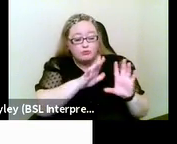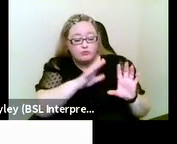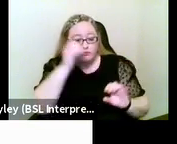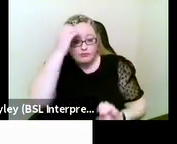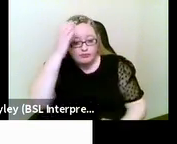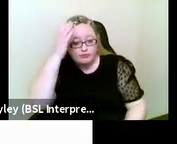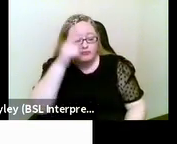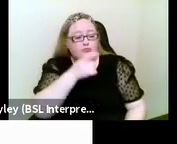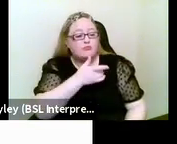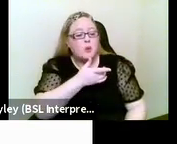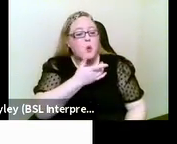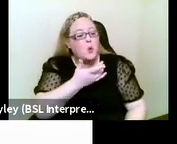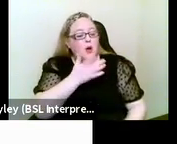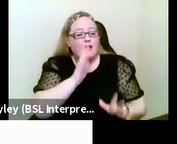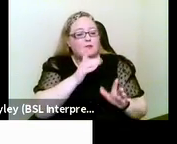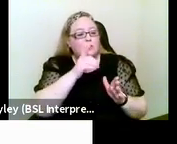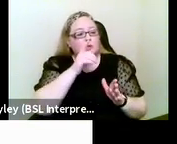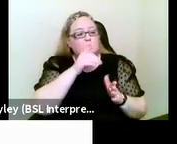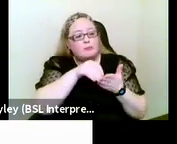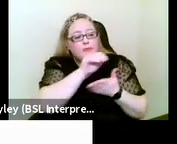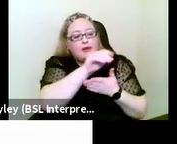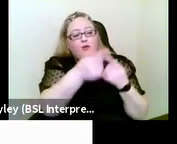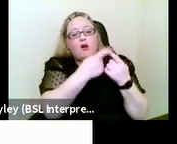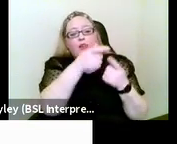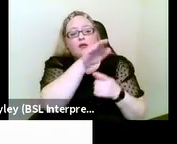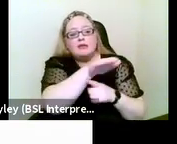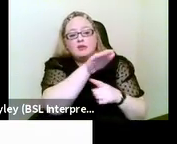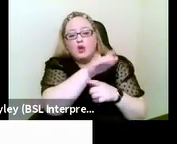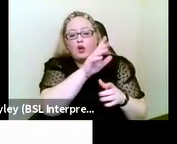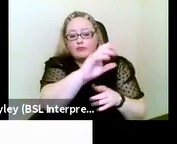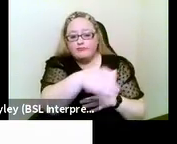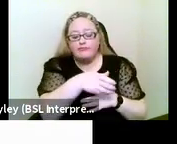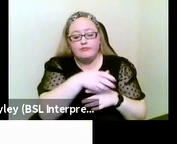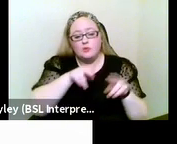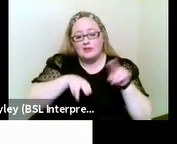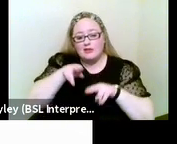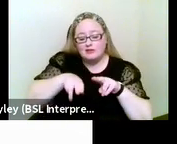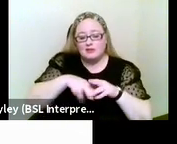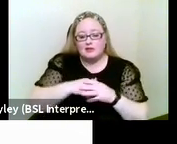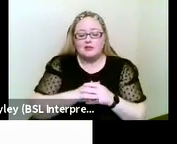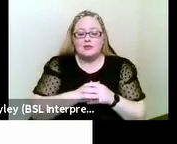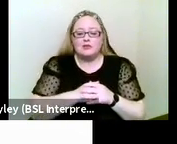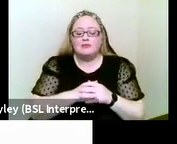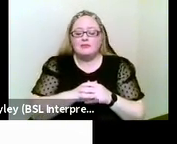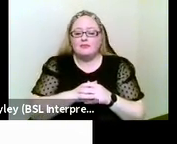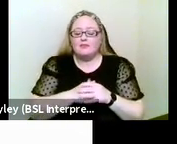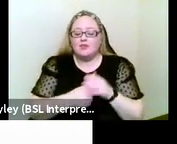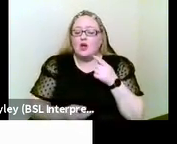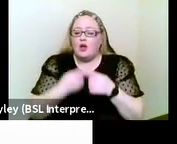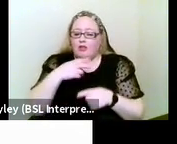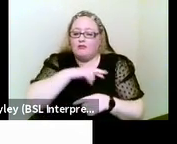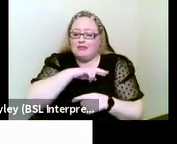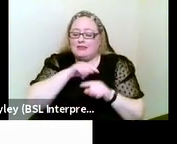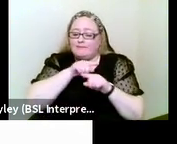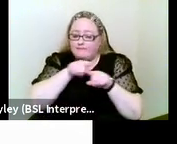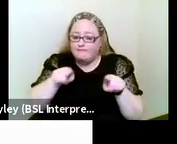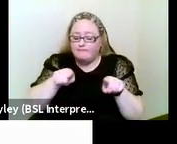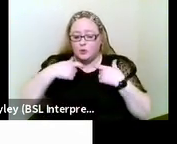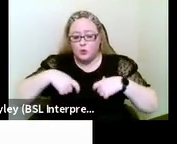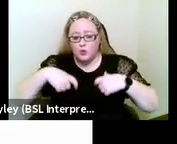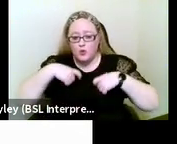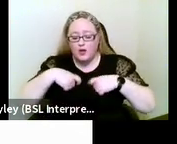So this is another reason why it's so important as social workers that you identify deafblindness,